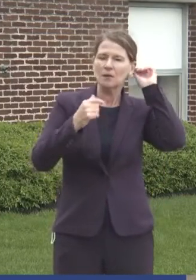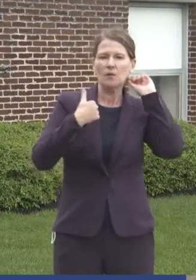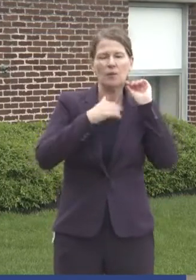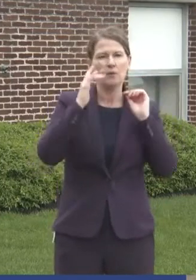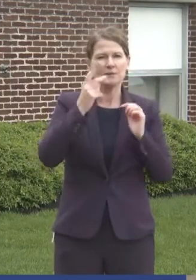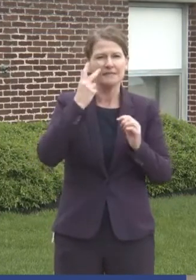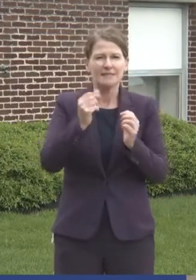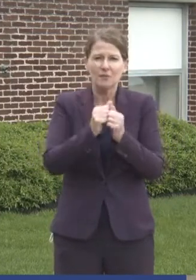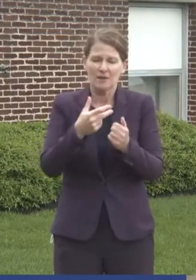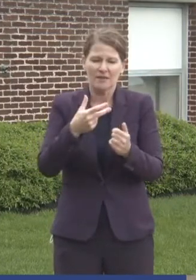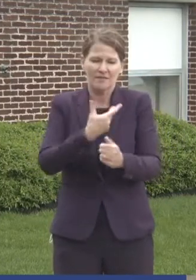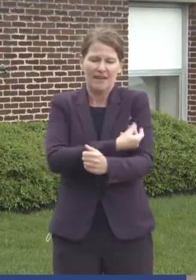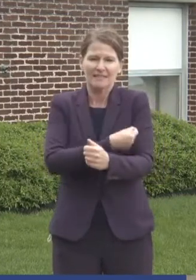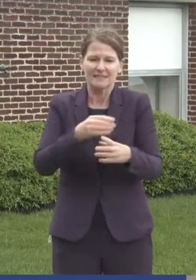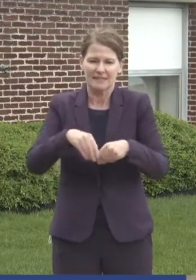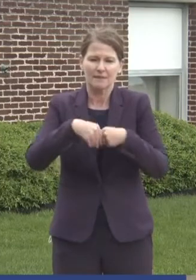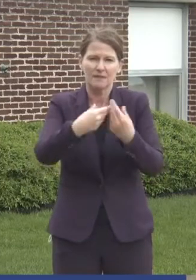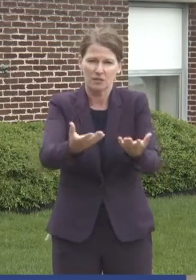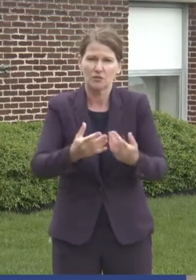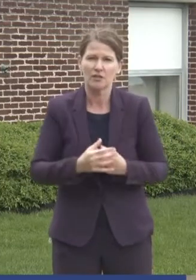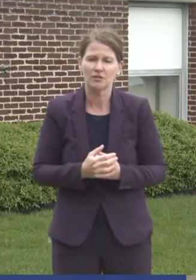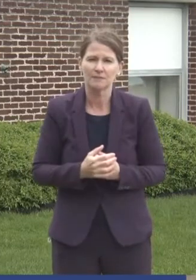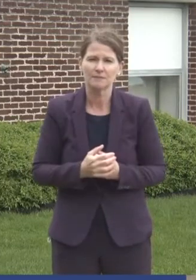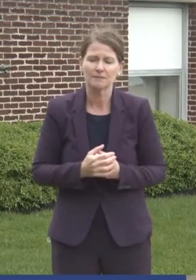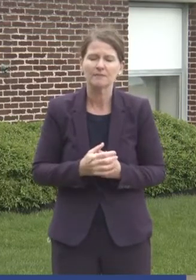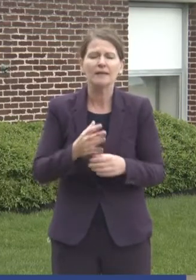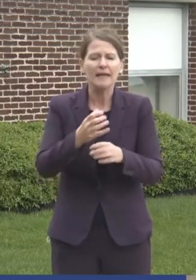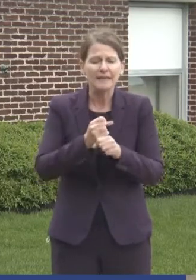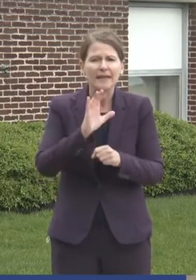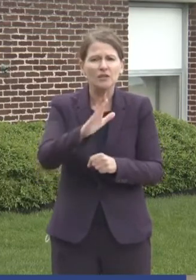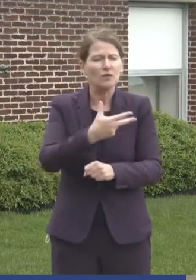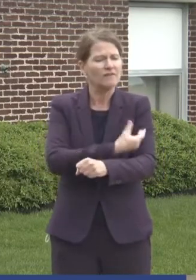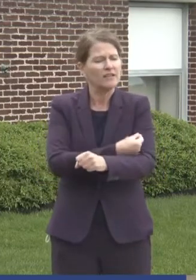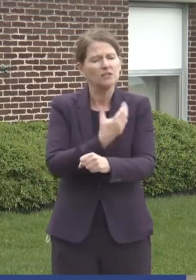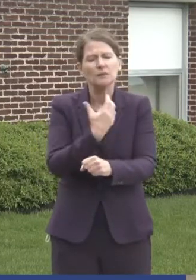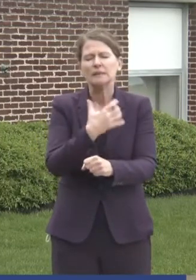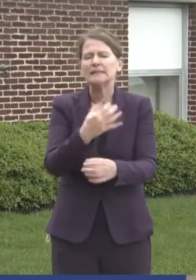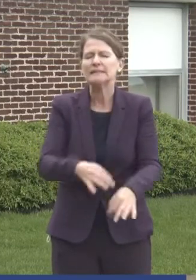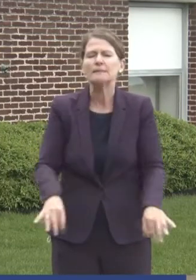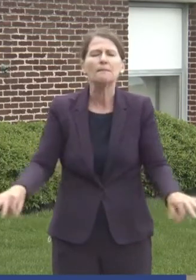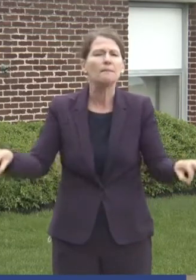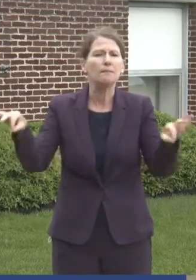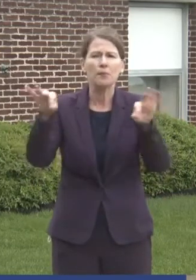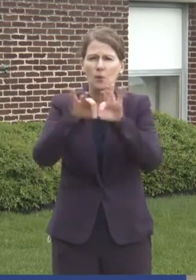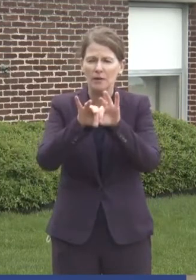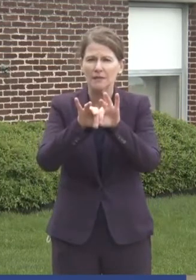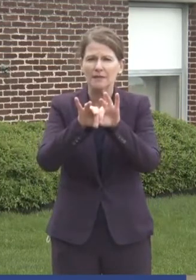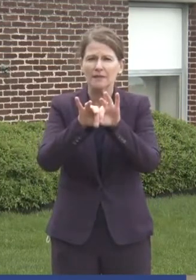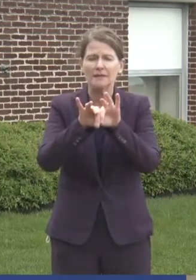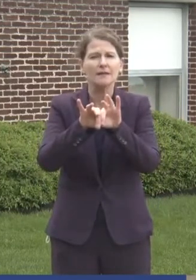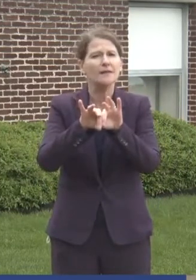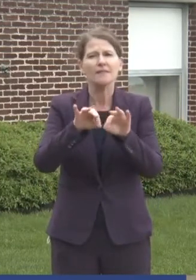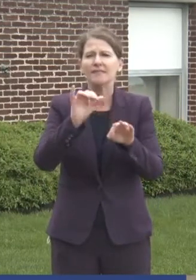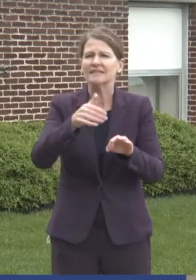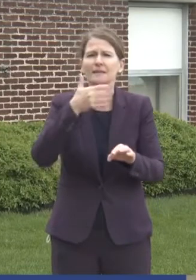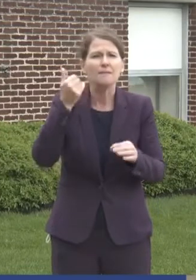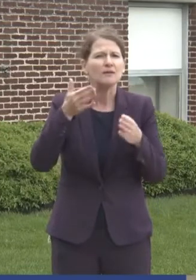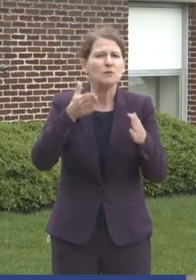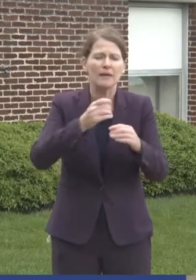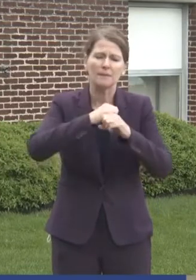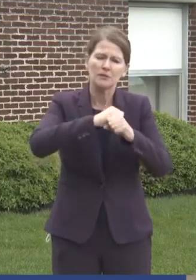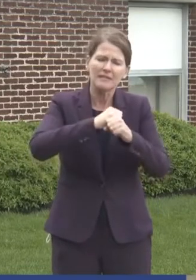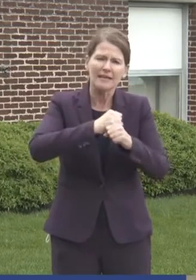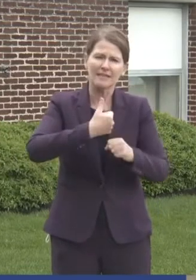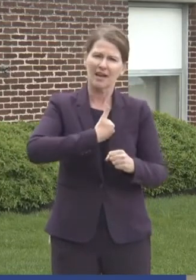vaccine administration. Getting vaccinated is critically important. It is the best way to protect